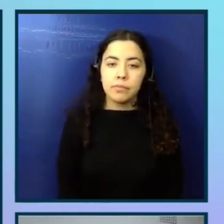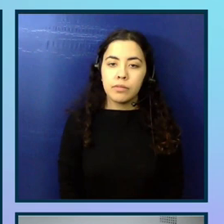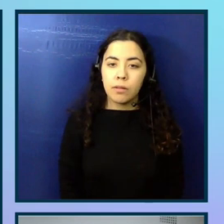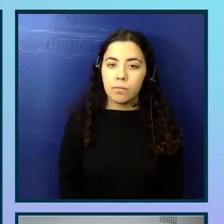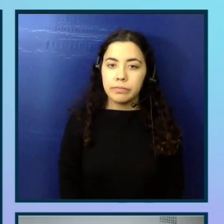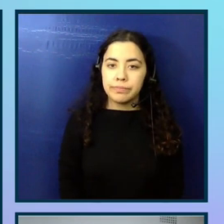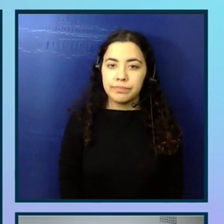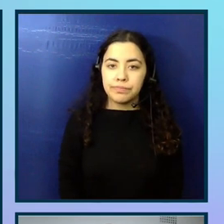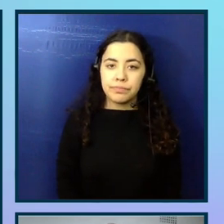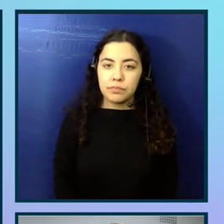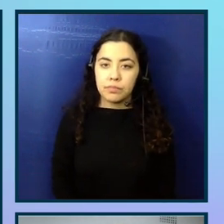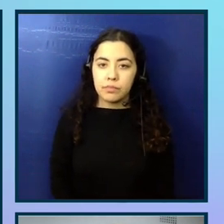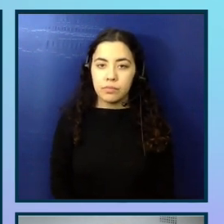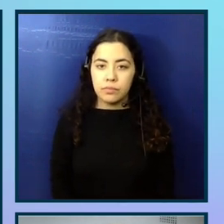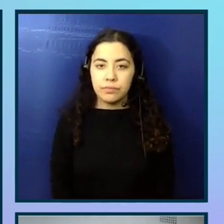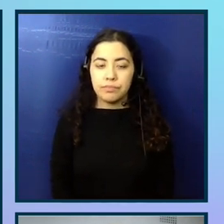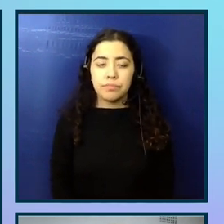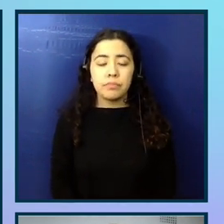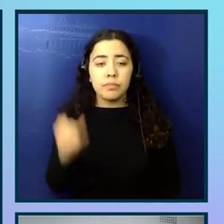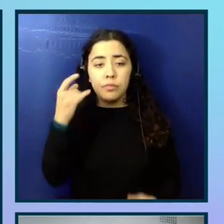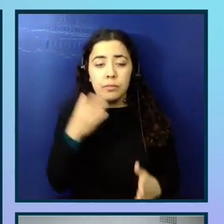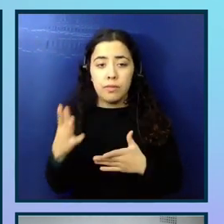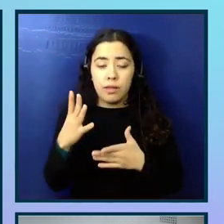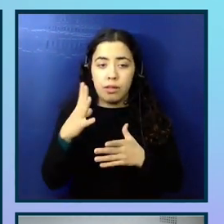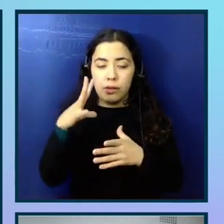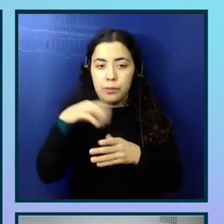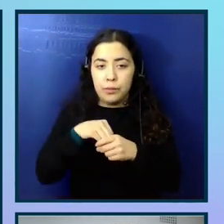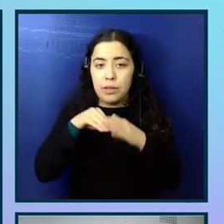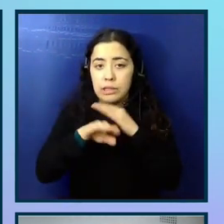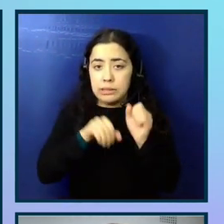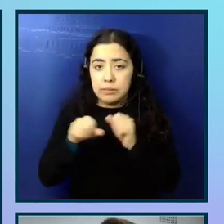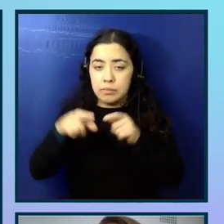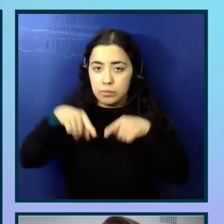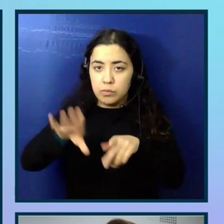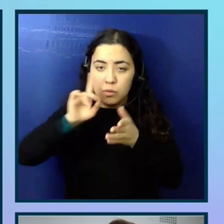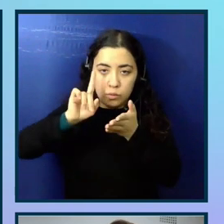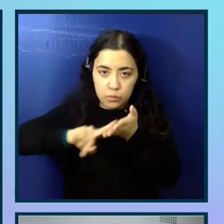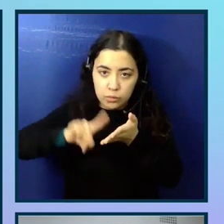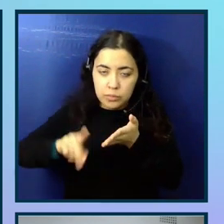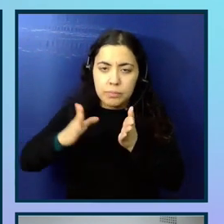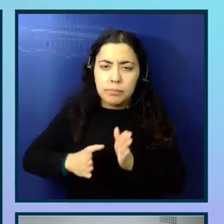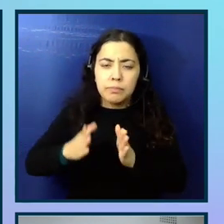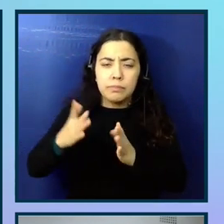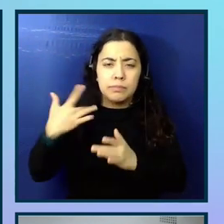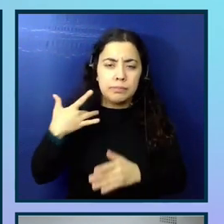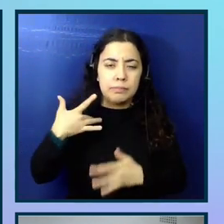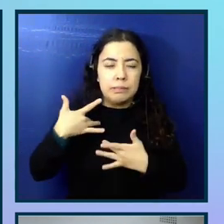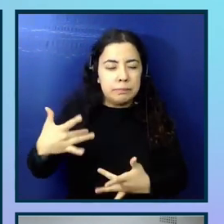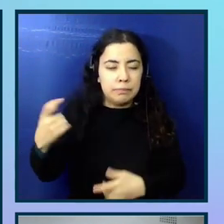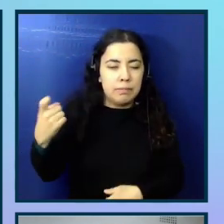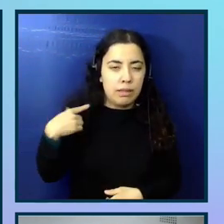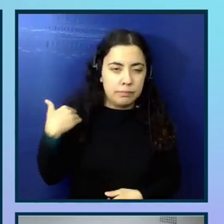When you're planning to include accessibility in your research, often people ask me what user needs they should focus